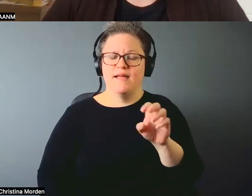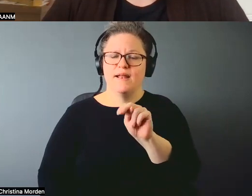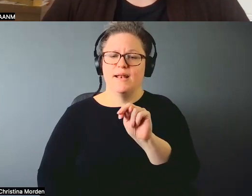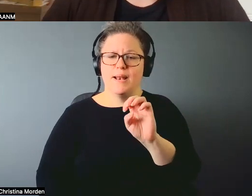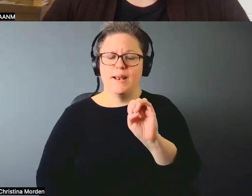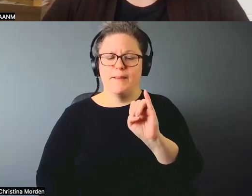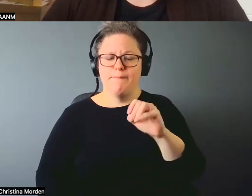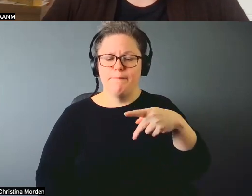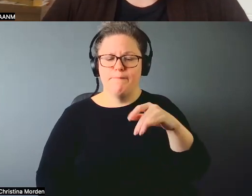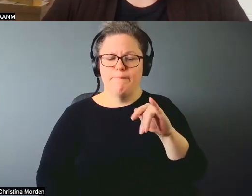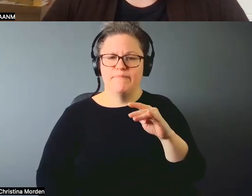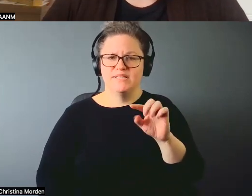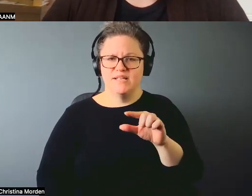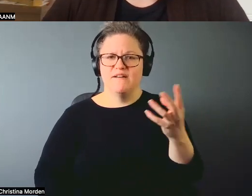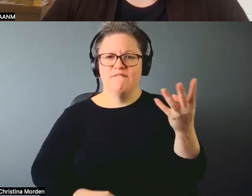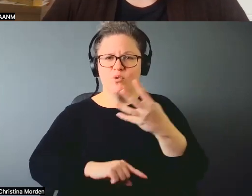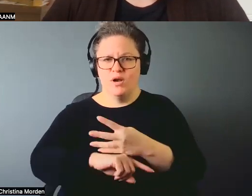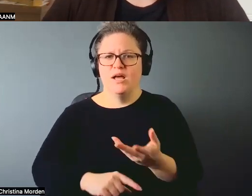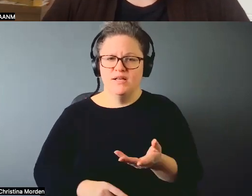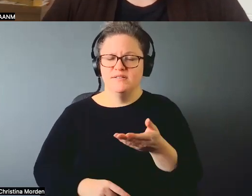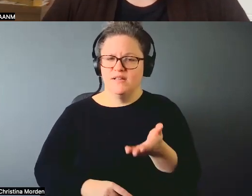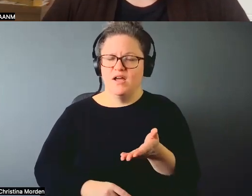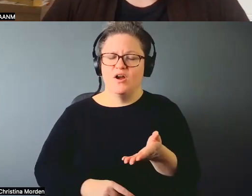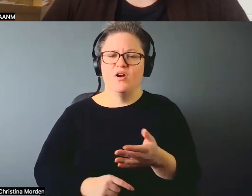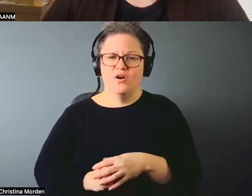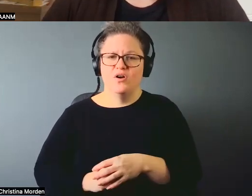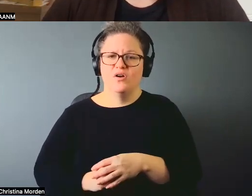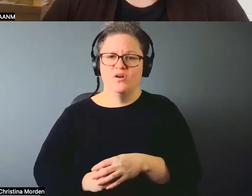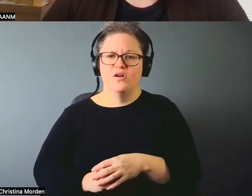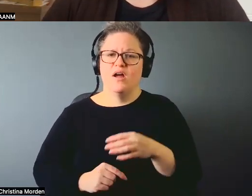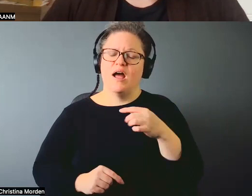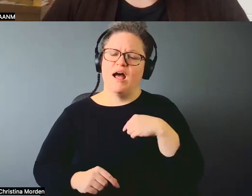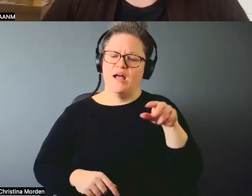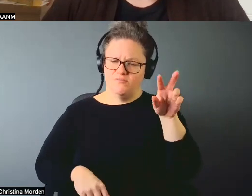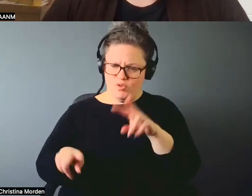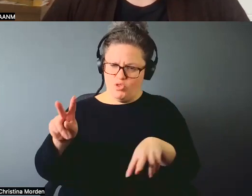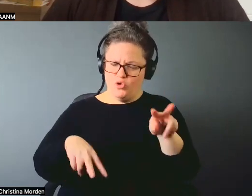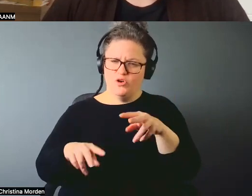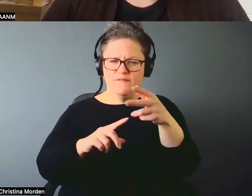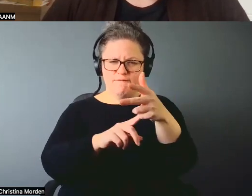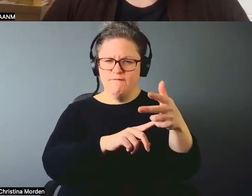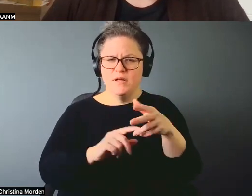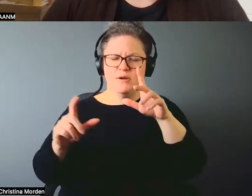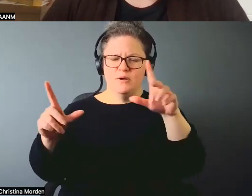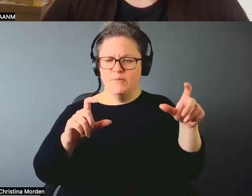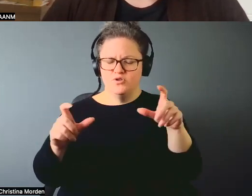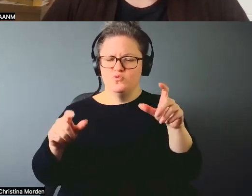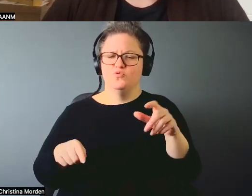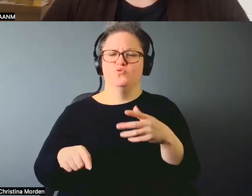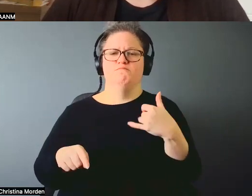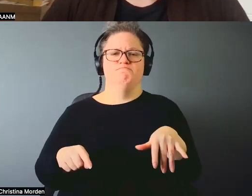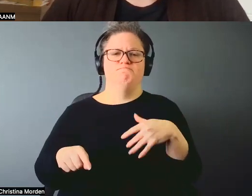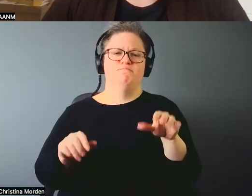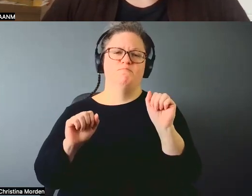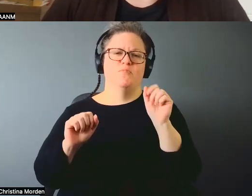We didn't talk. They all know me very well. But when I look at the work and what they captured, you know, that's pretty